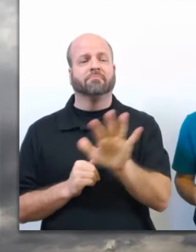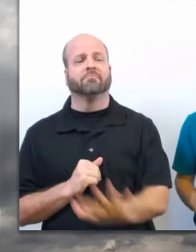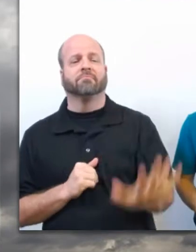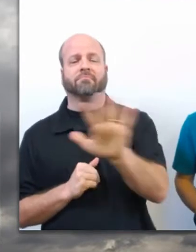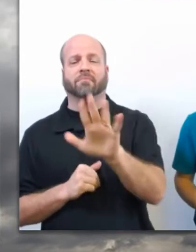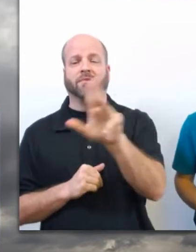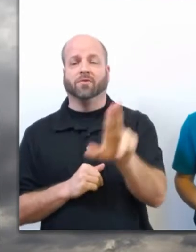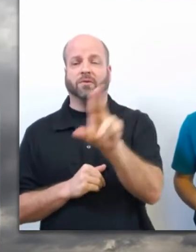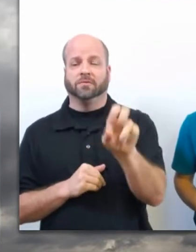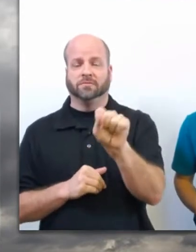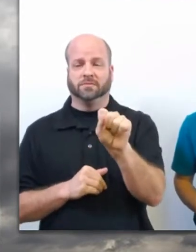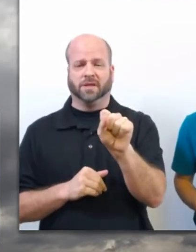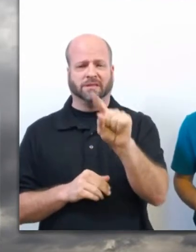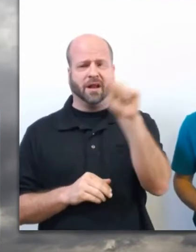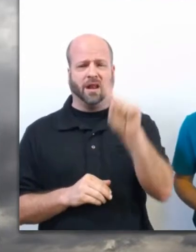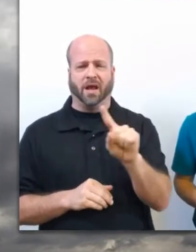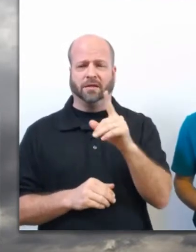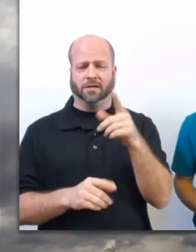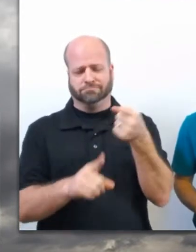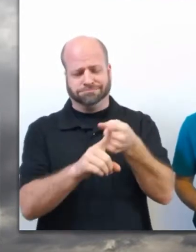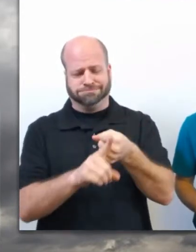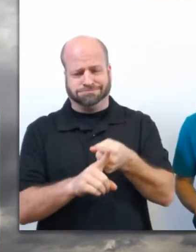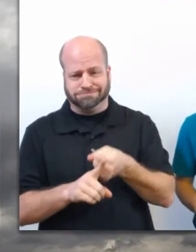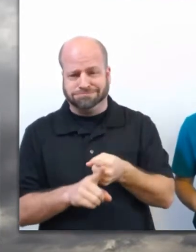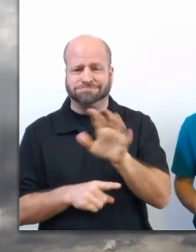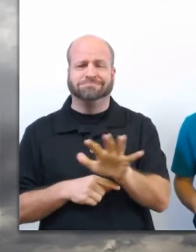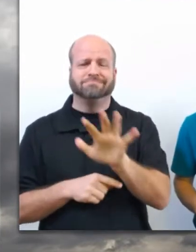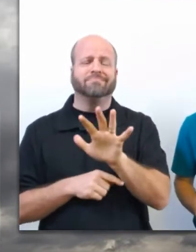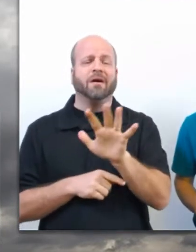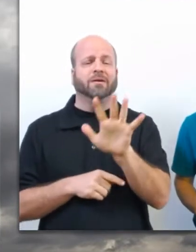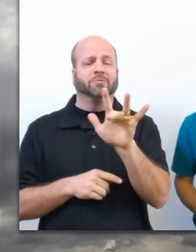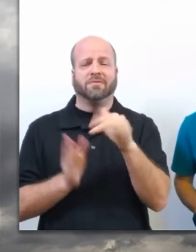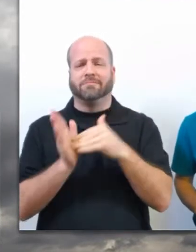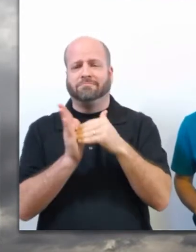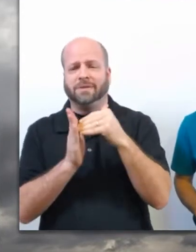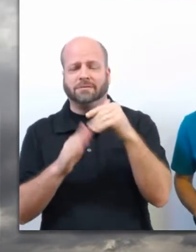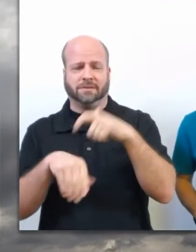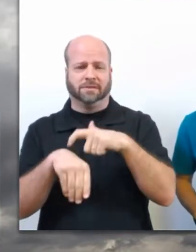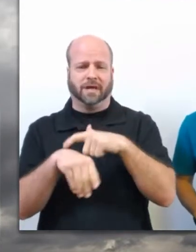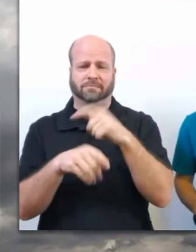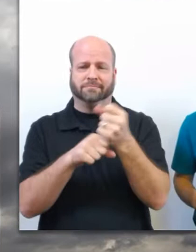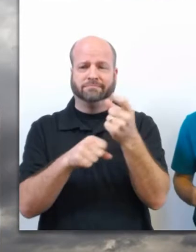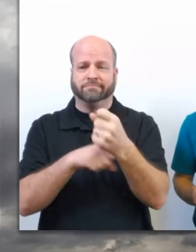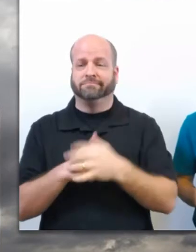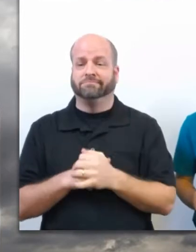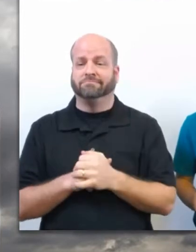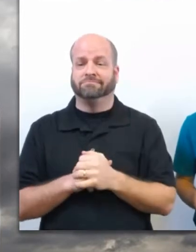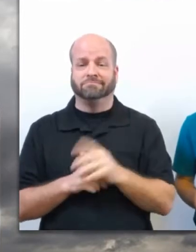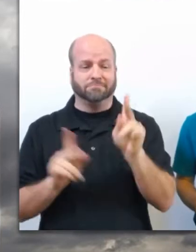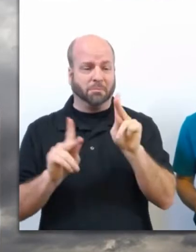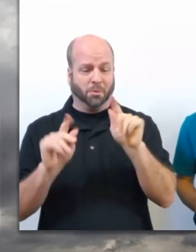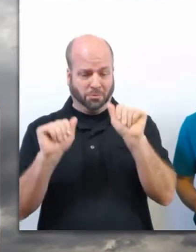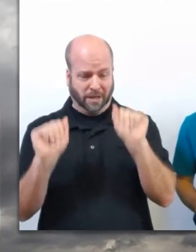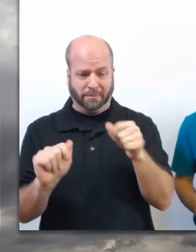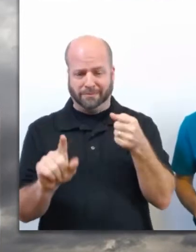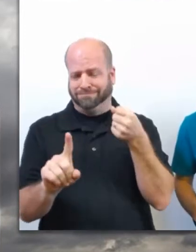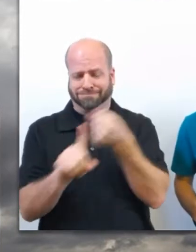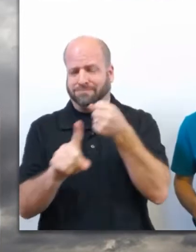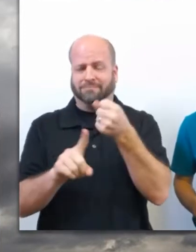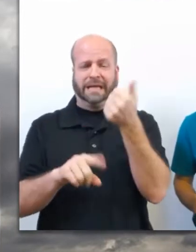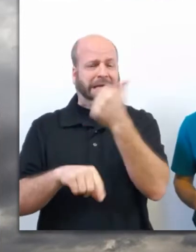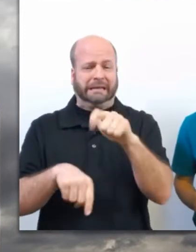Across the United States, lightning strikes roughly 25 million times a year. While people can be struck in any month,